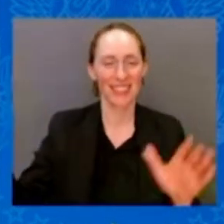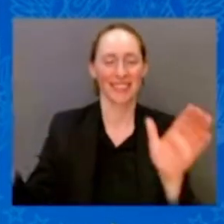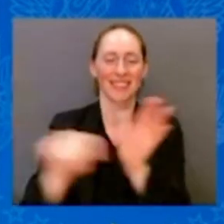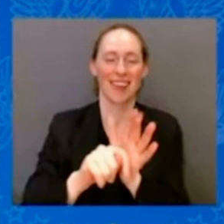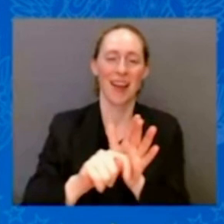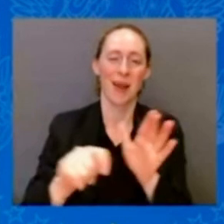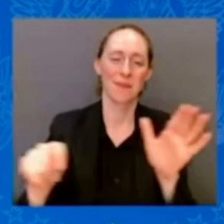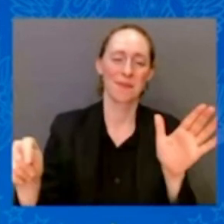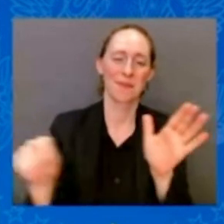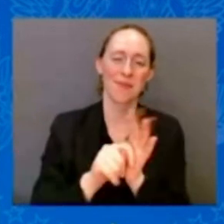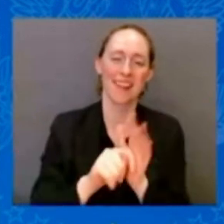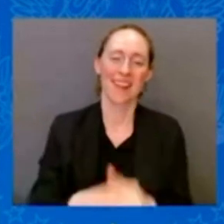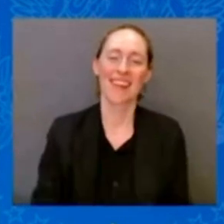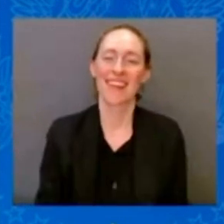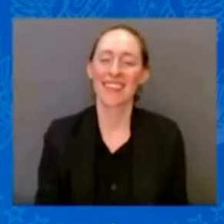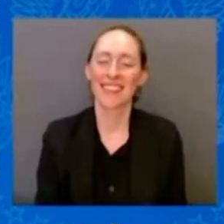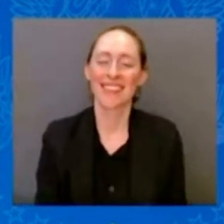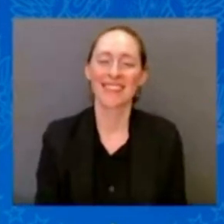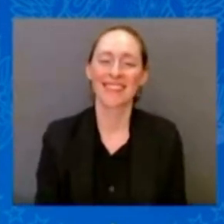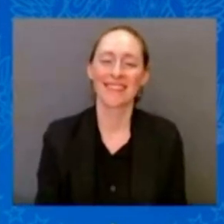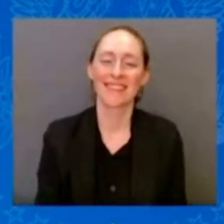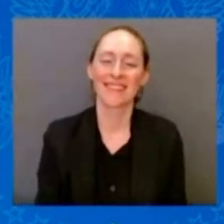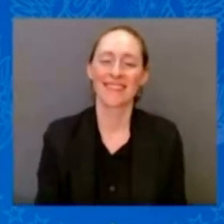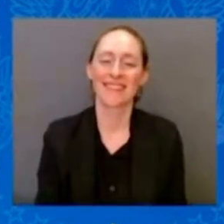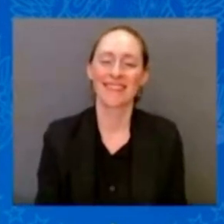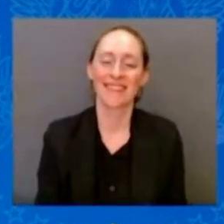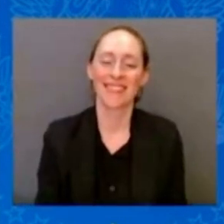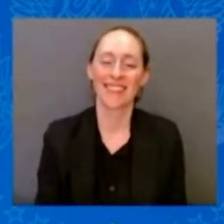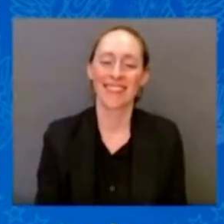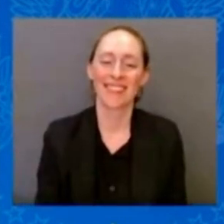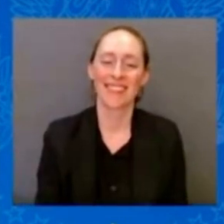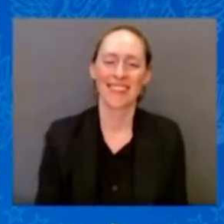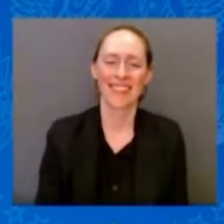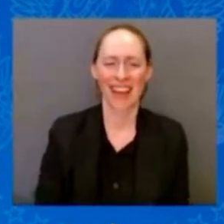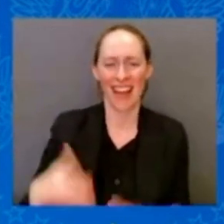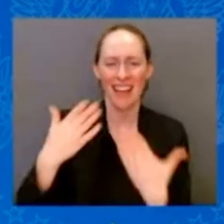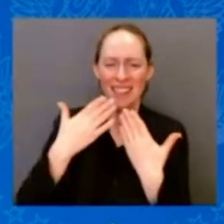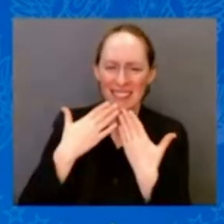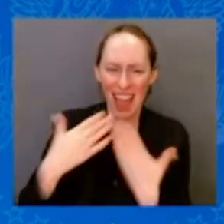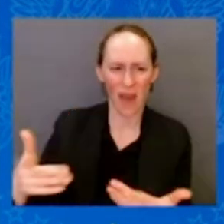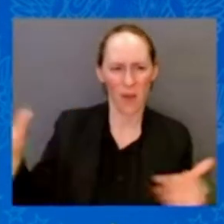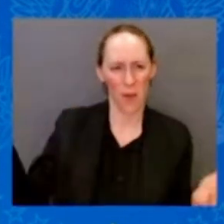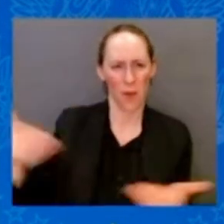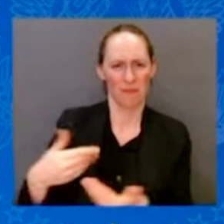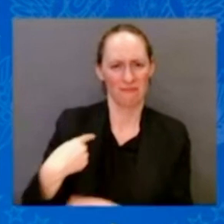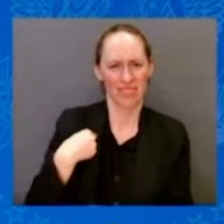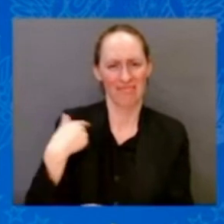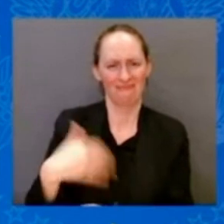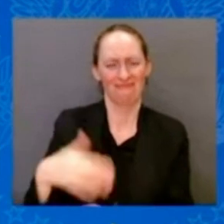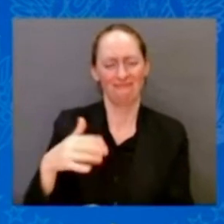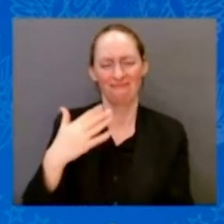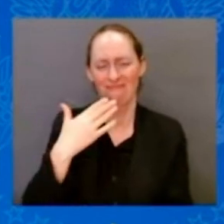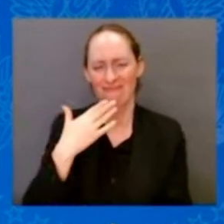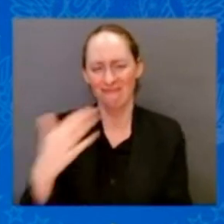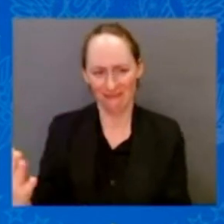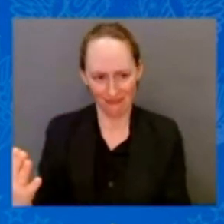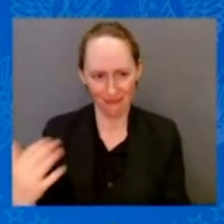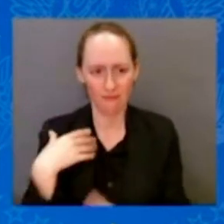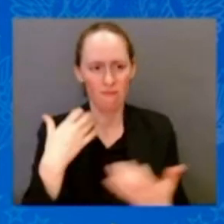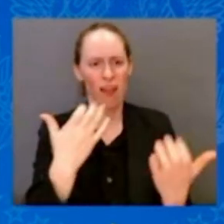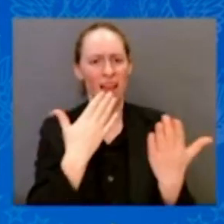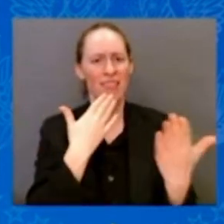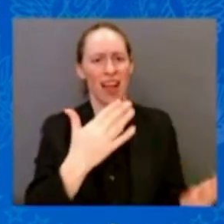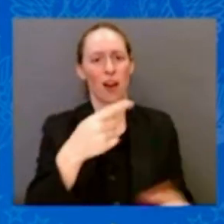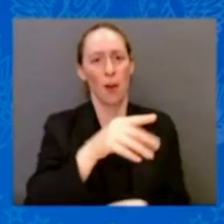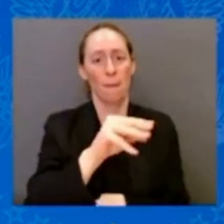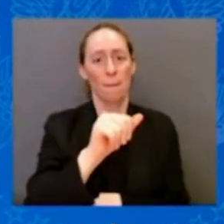I want to thank you for that introduction. Mayor Castor, thanks for the passport into the city. I don't know where you're sitting. I'm looking. There you